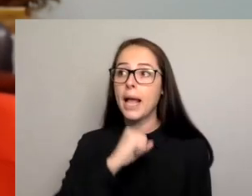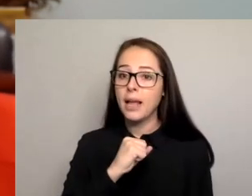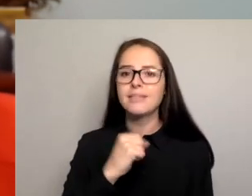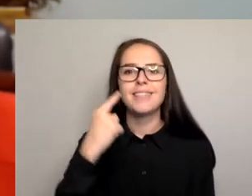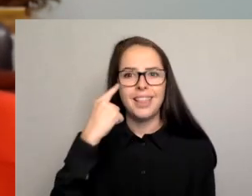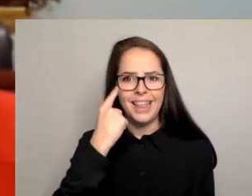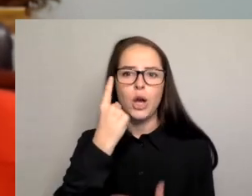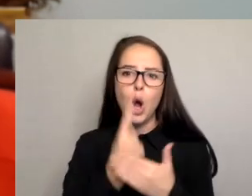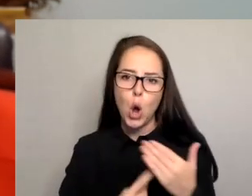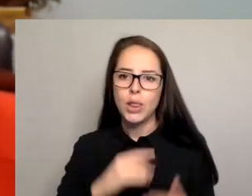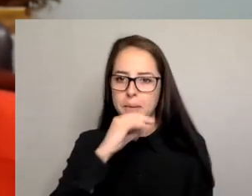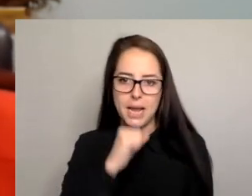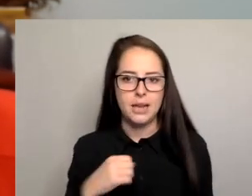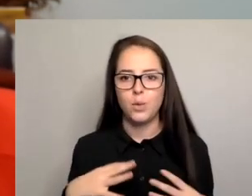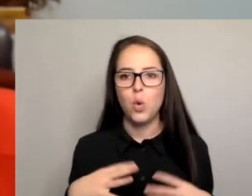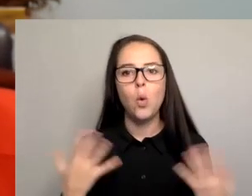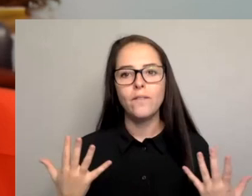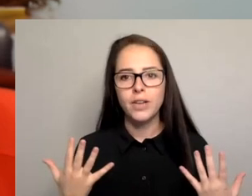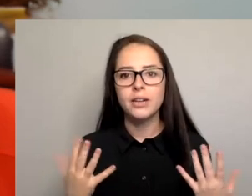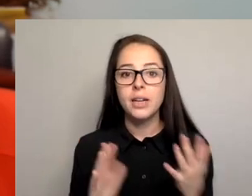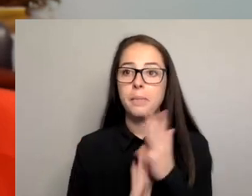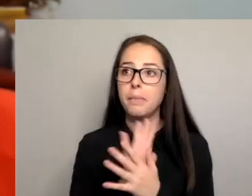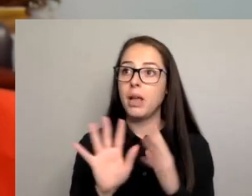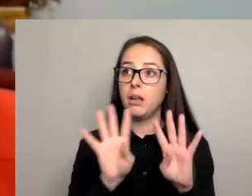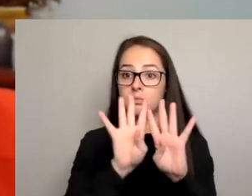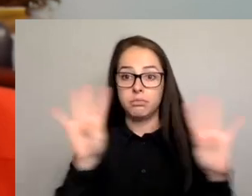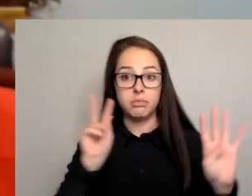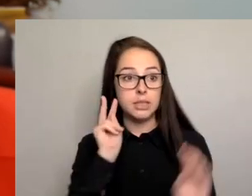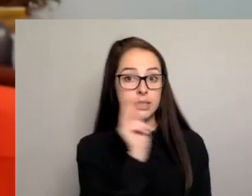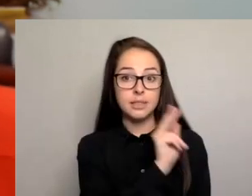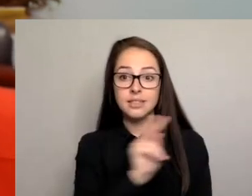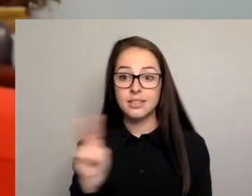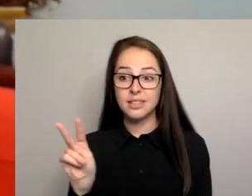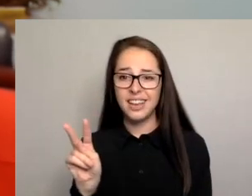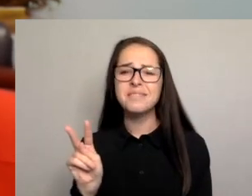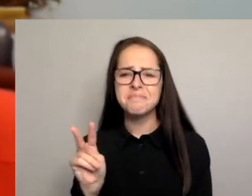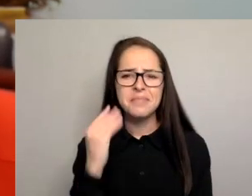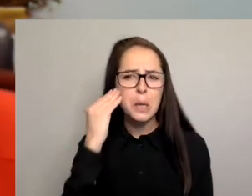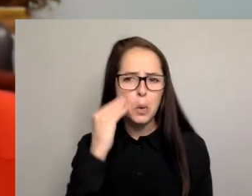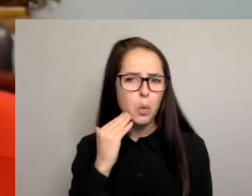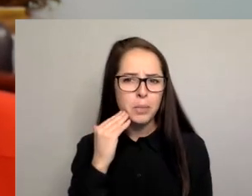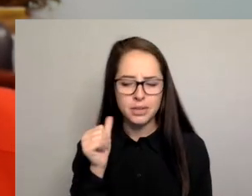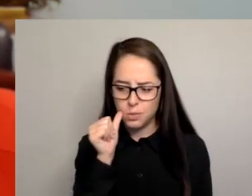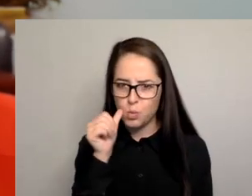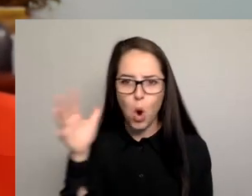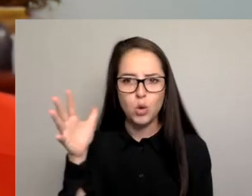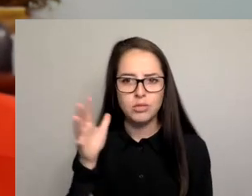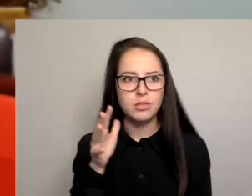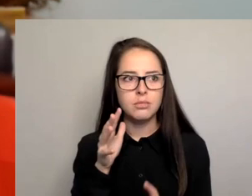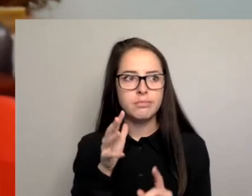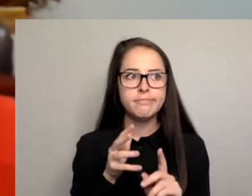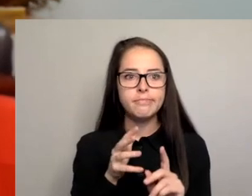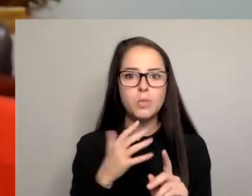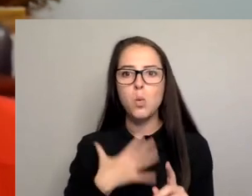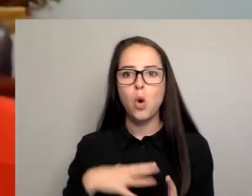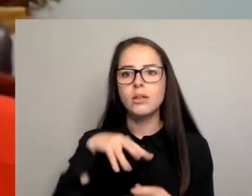So then it leads to women only being less likely to pursue those leadership roles. And as Linda